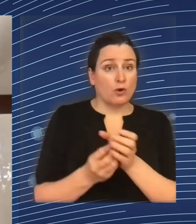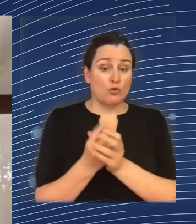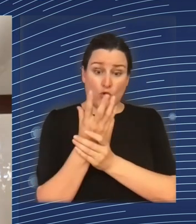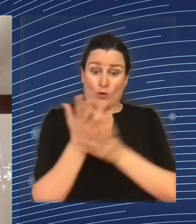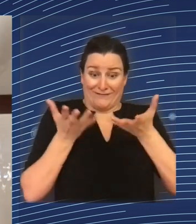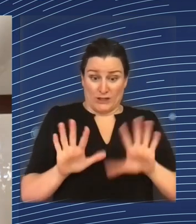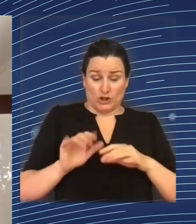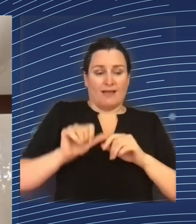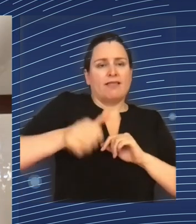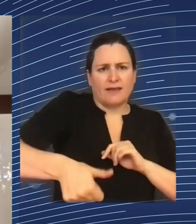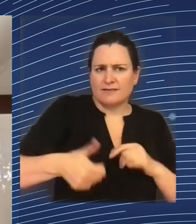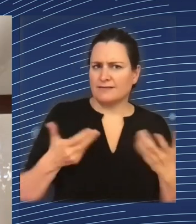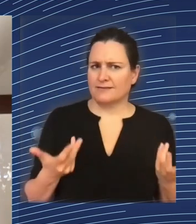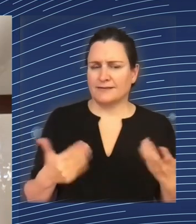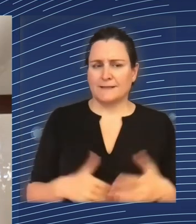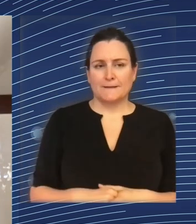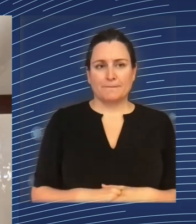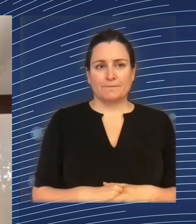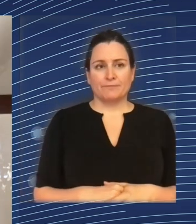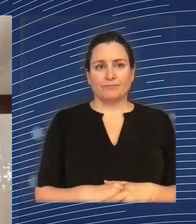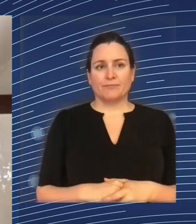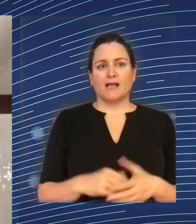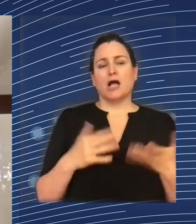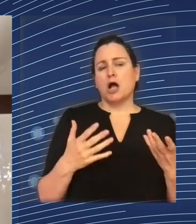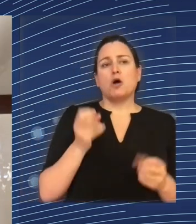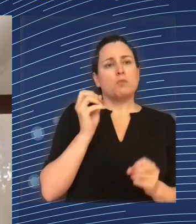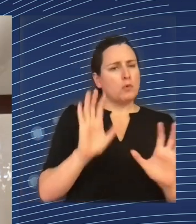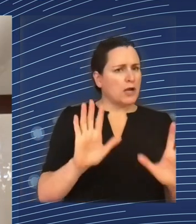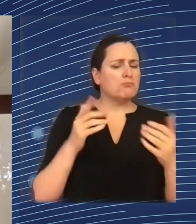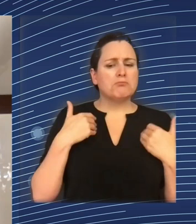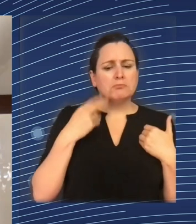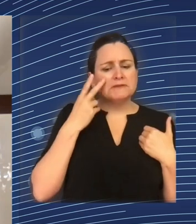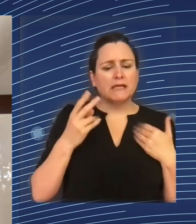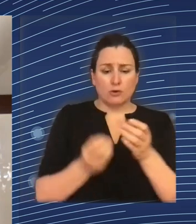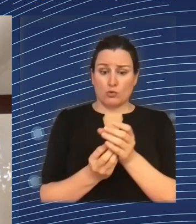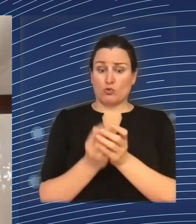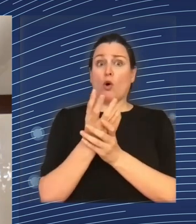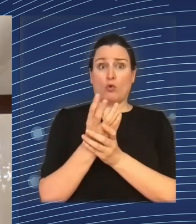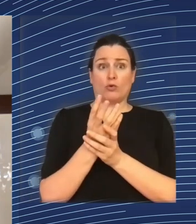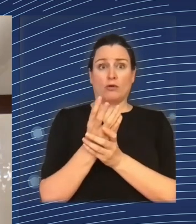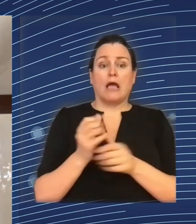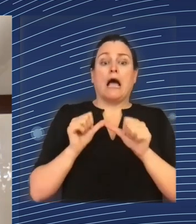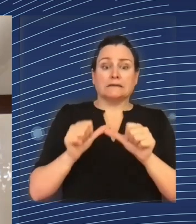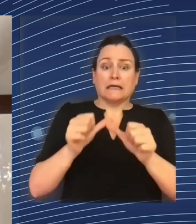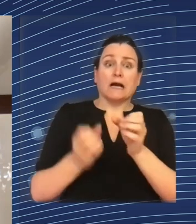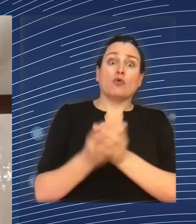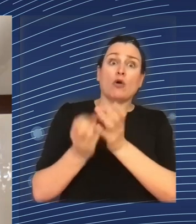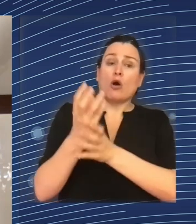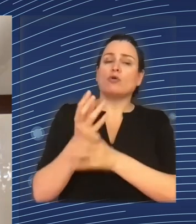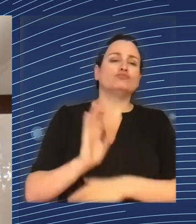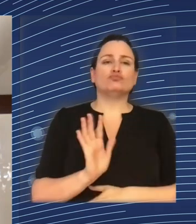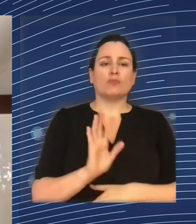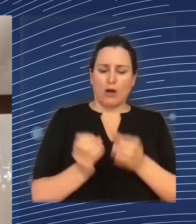of the economy of the union can go down and we redistribute the growth a little more, quote unquote, fairly. Would that be an acceptable outcome for you?